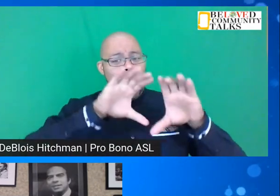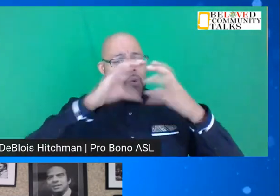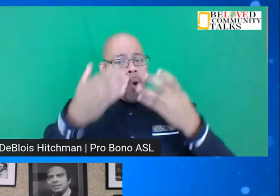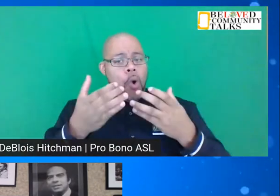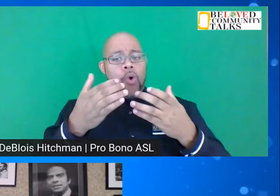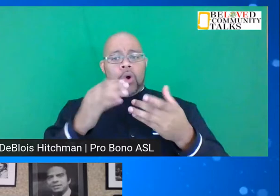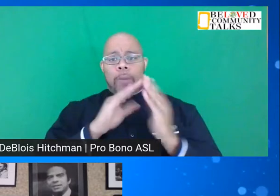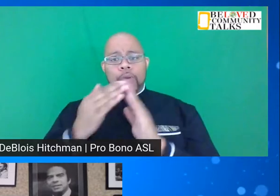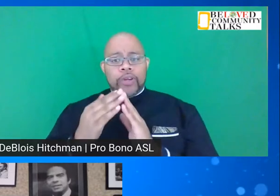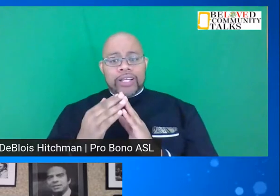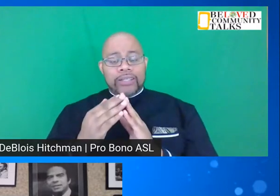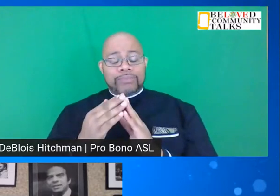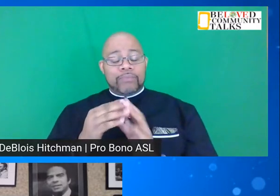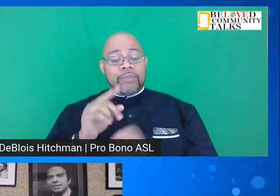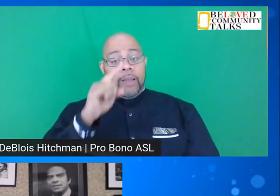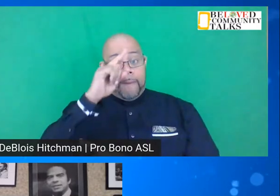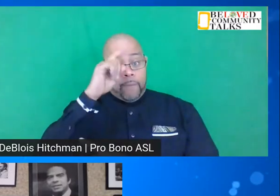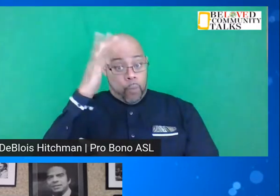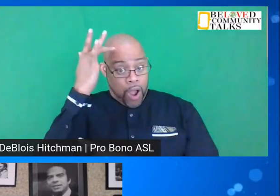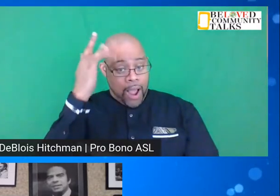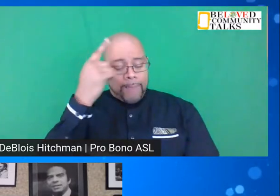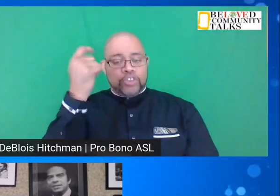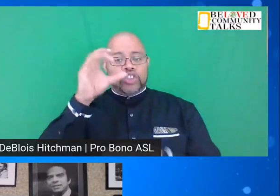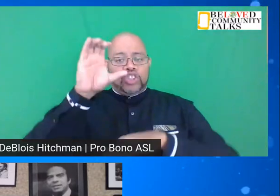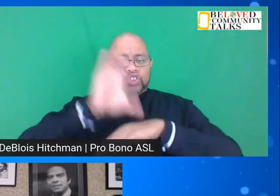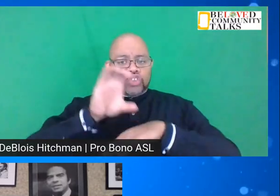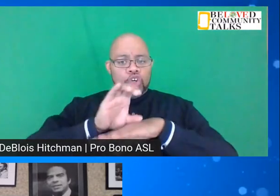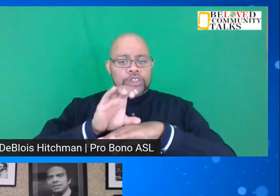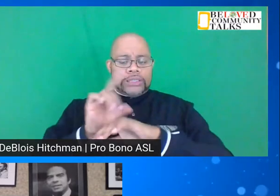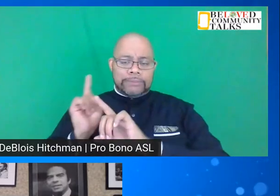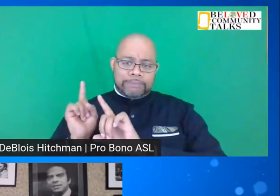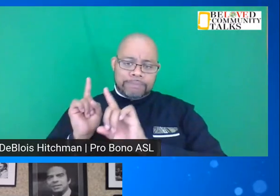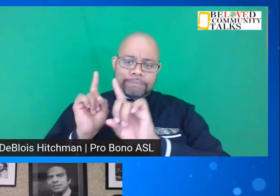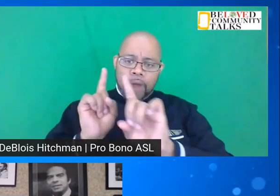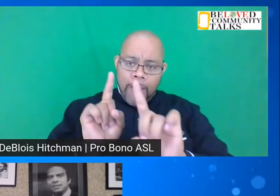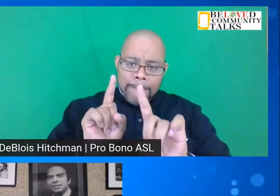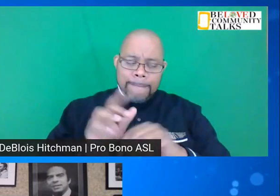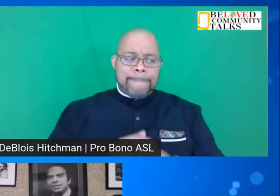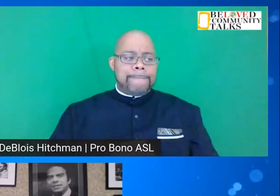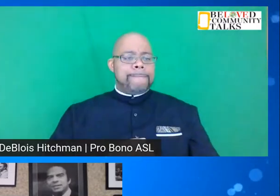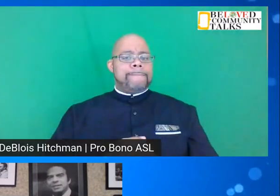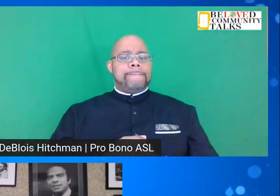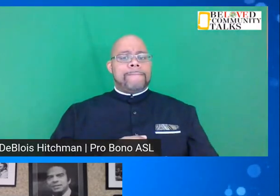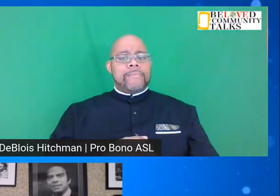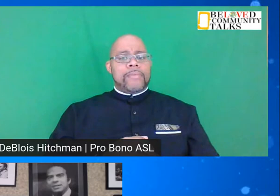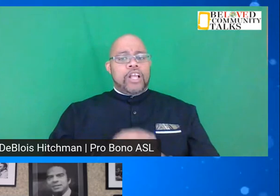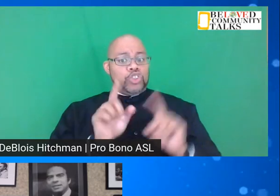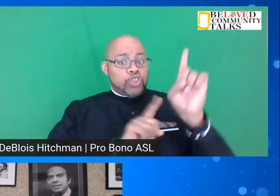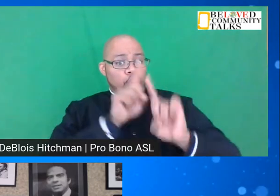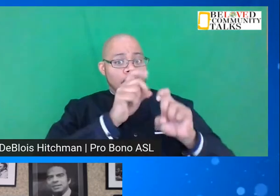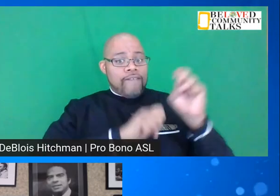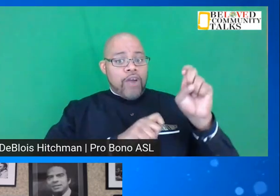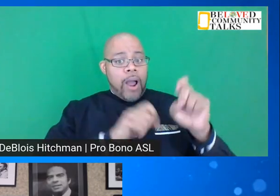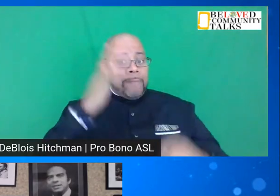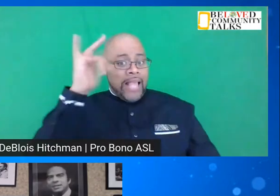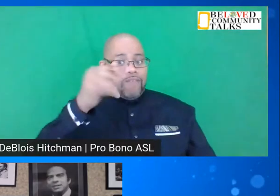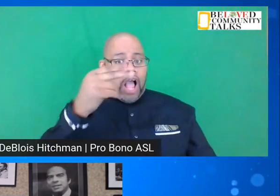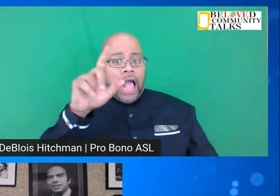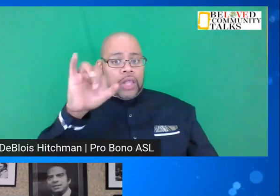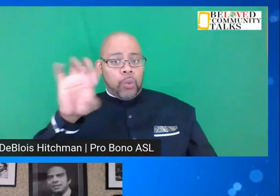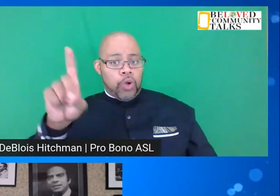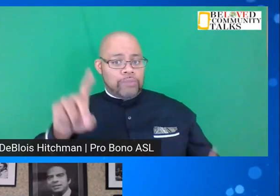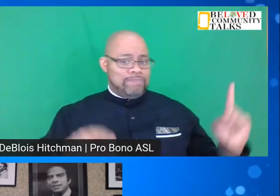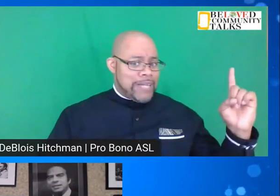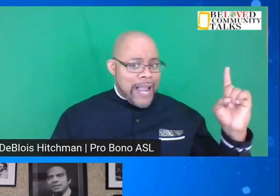because the churches came along, the stars came from Hollywood. There was a